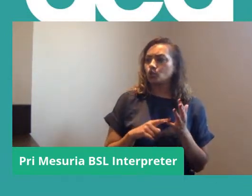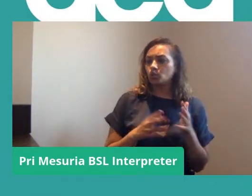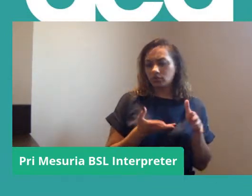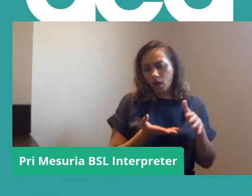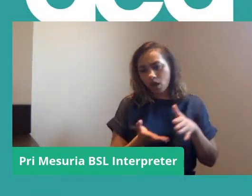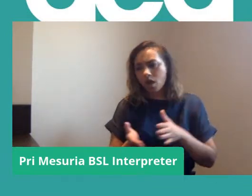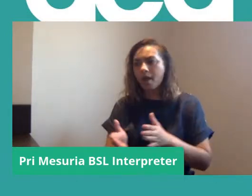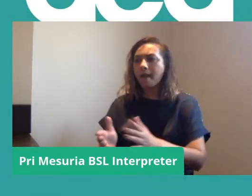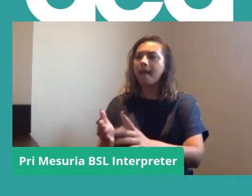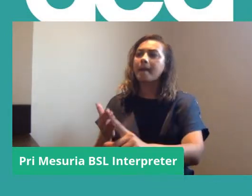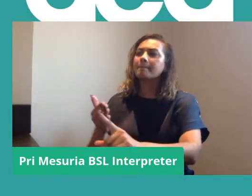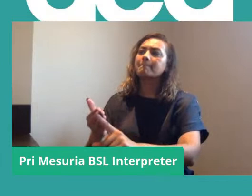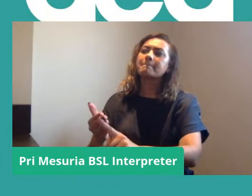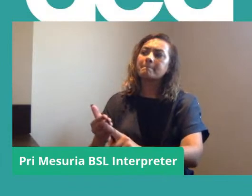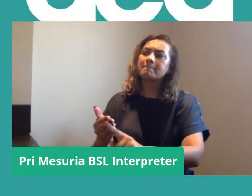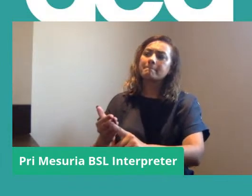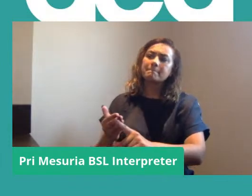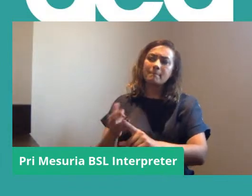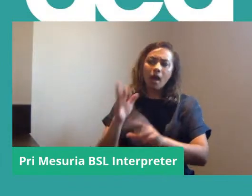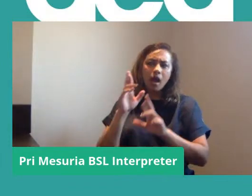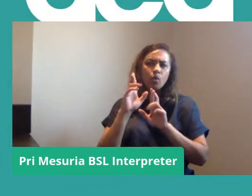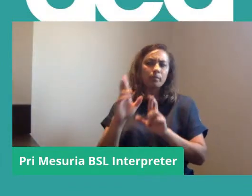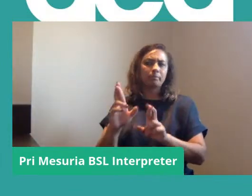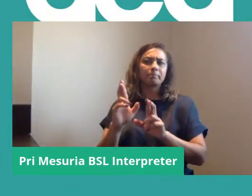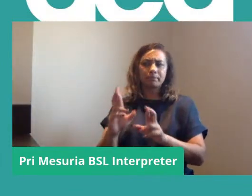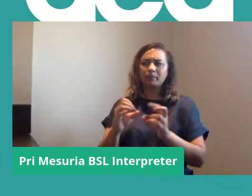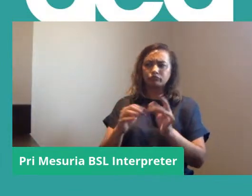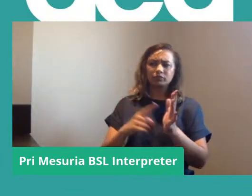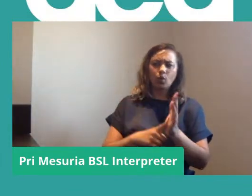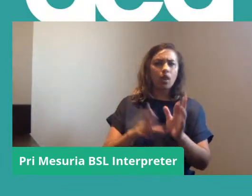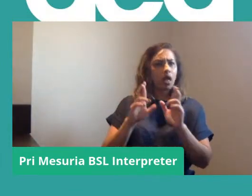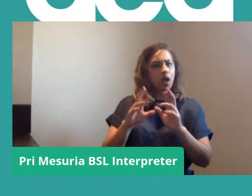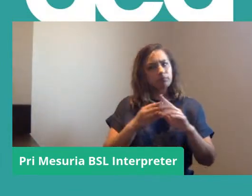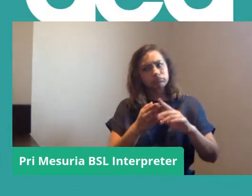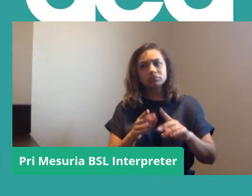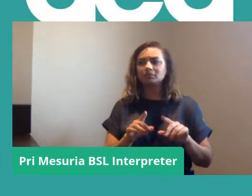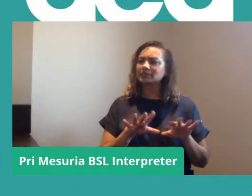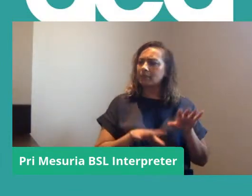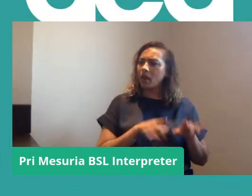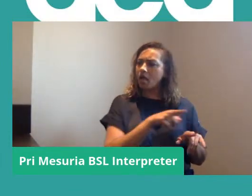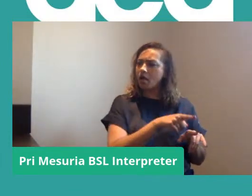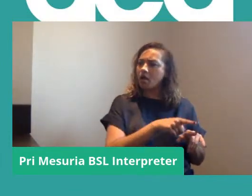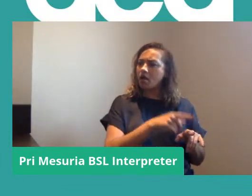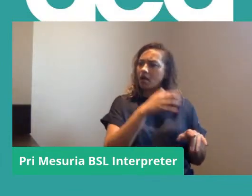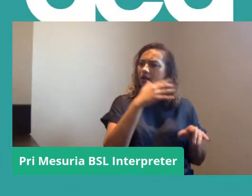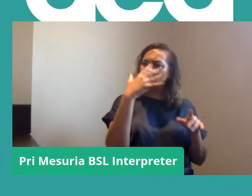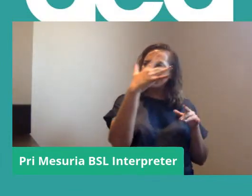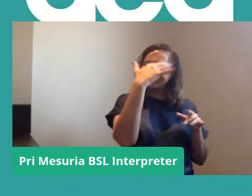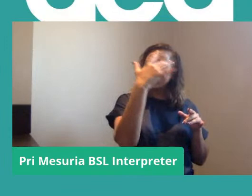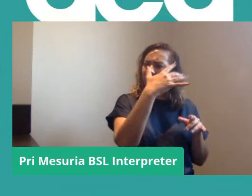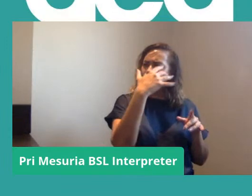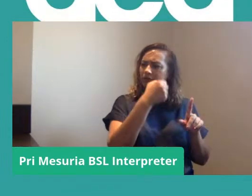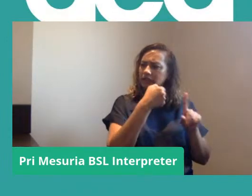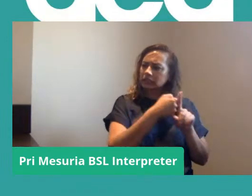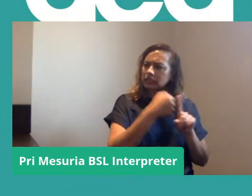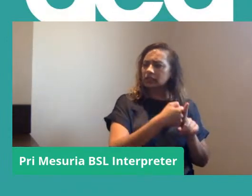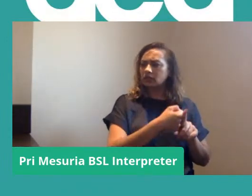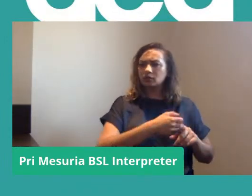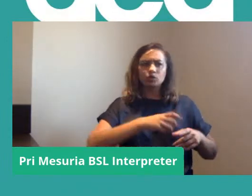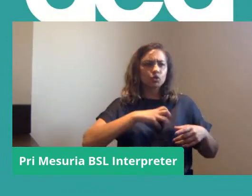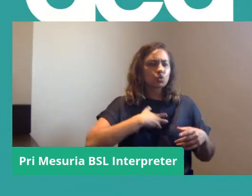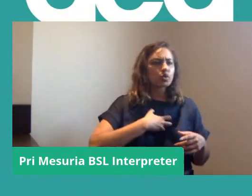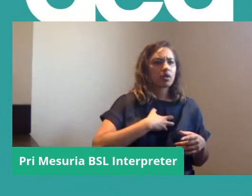hope our district in Bristol goes, is to follow that model of fighting trade unionism, as